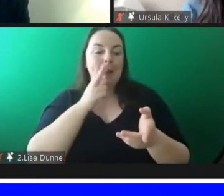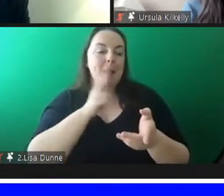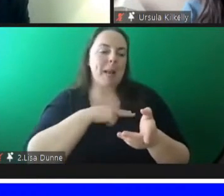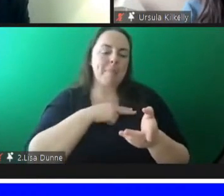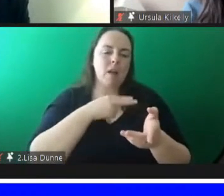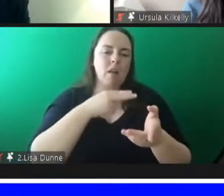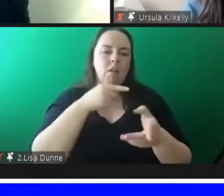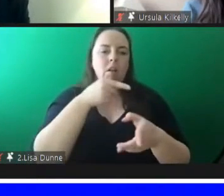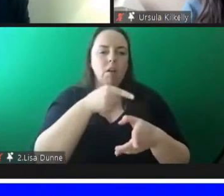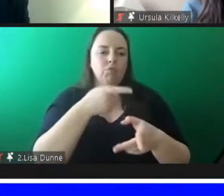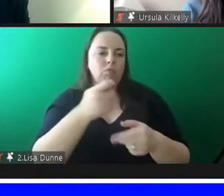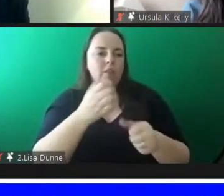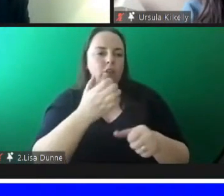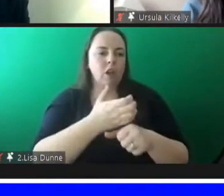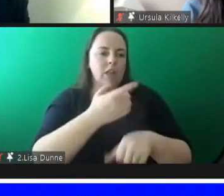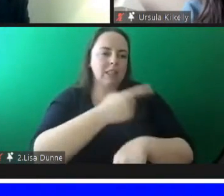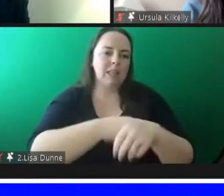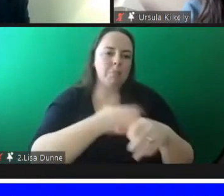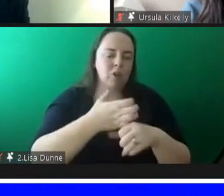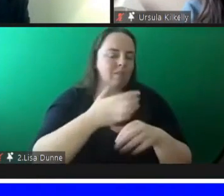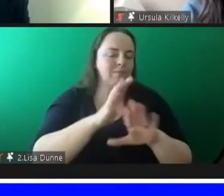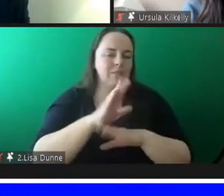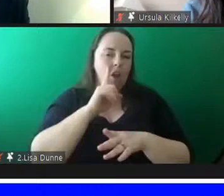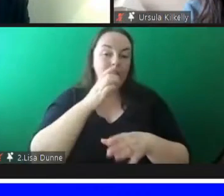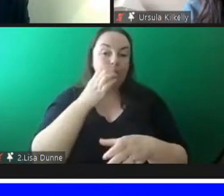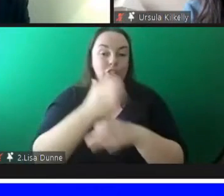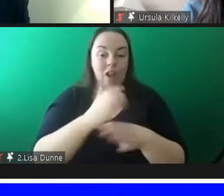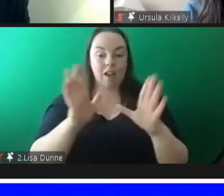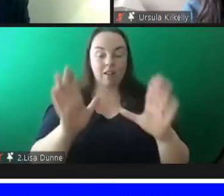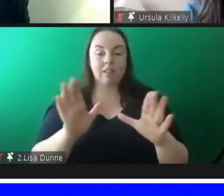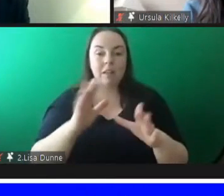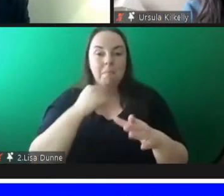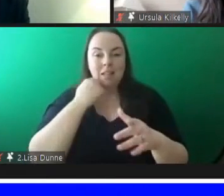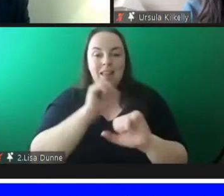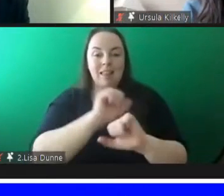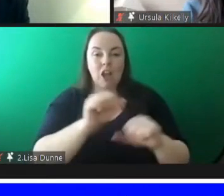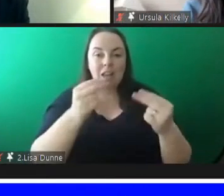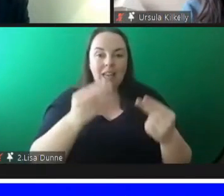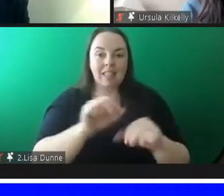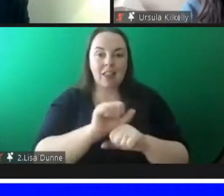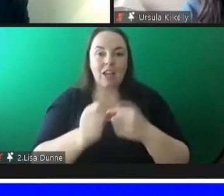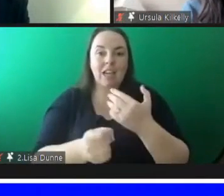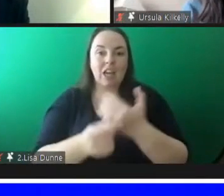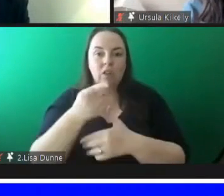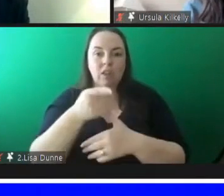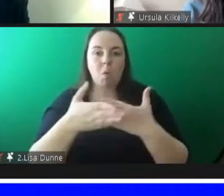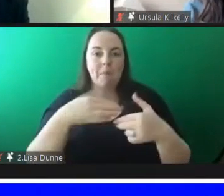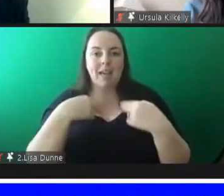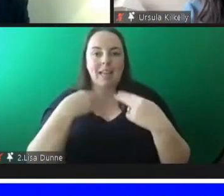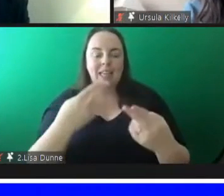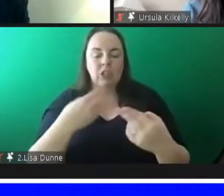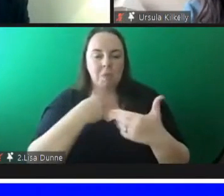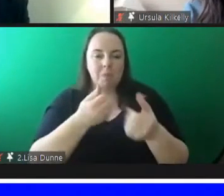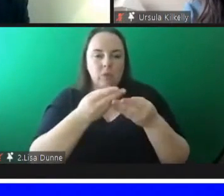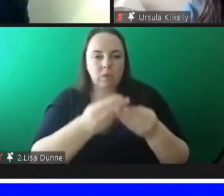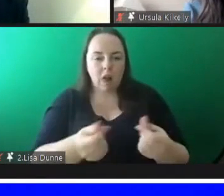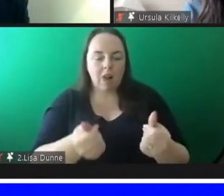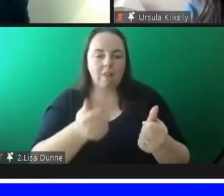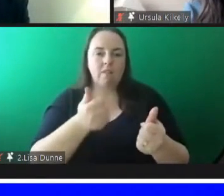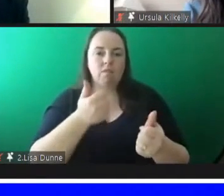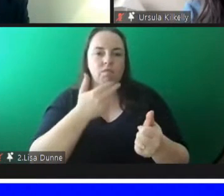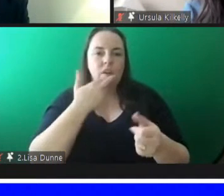category that's attached to it because ultimately the needs and the issues are what we need to to get to and deal with rather than